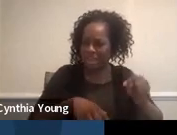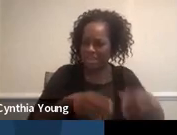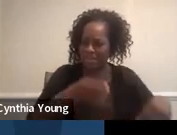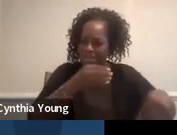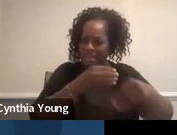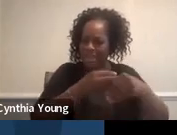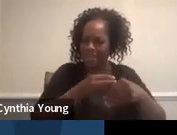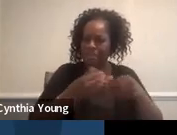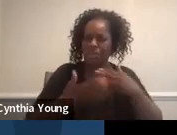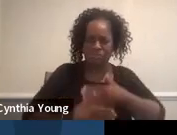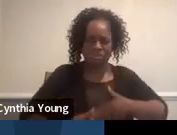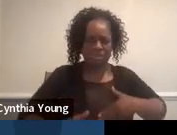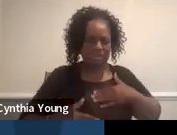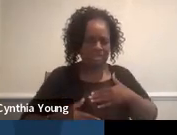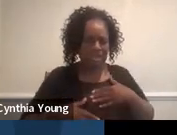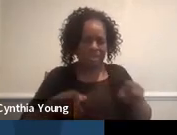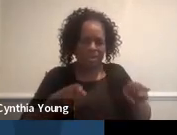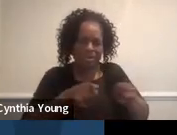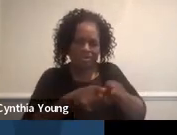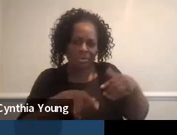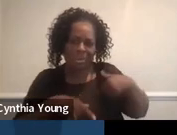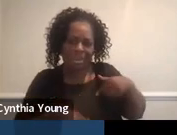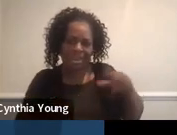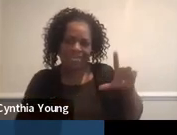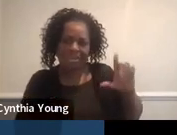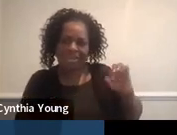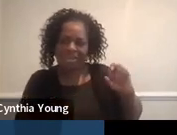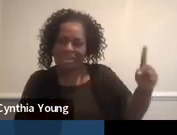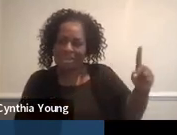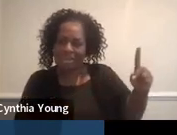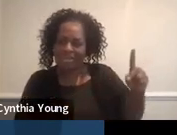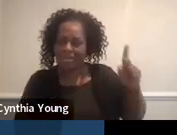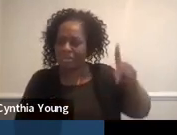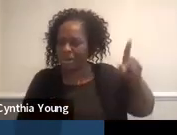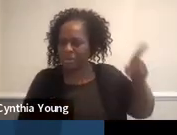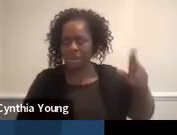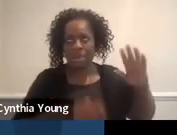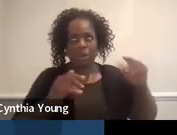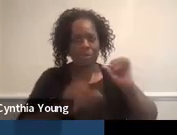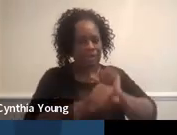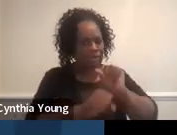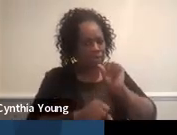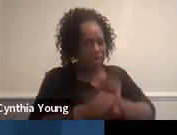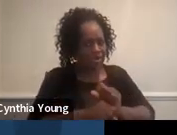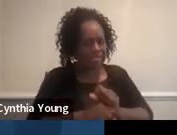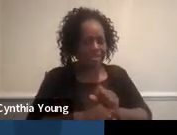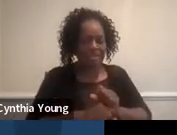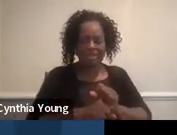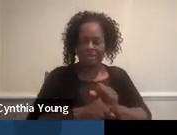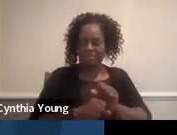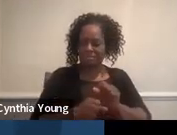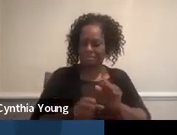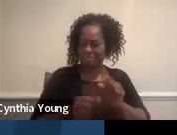We also have a link to the PowerPoint, which hopefully works, let us know, in the chat.